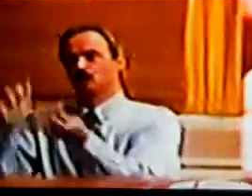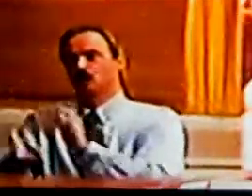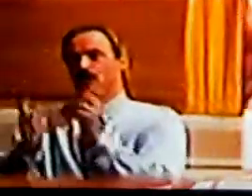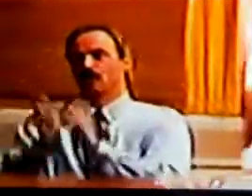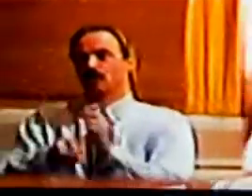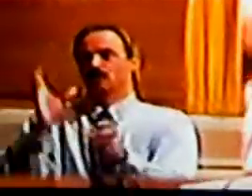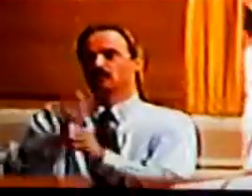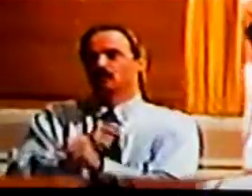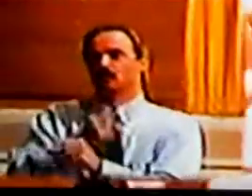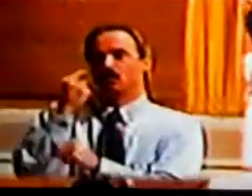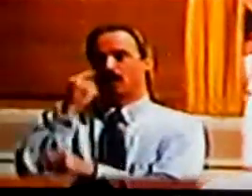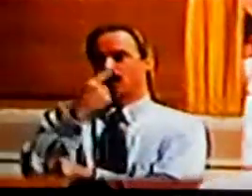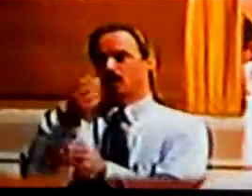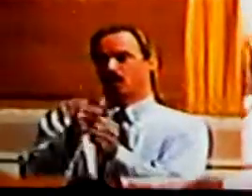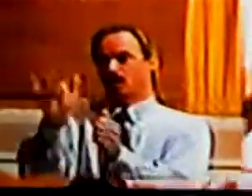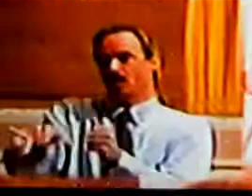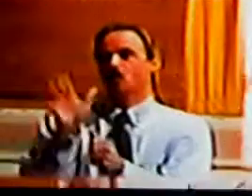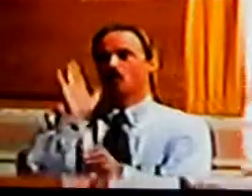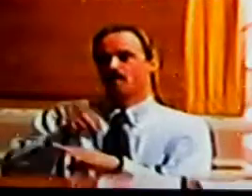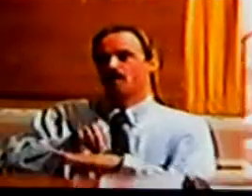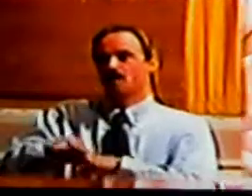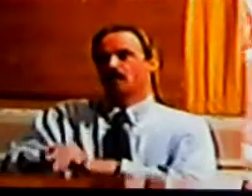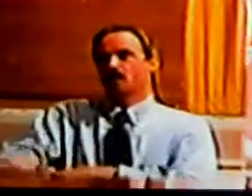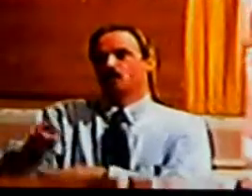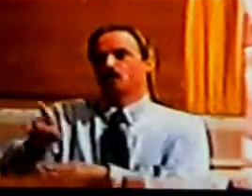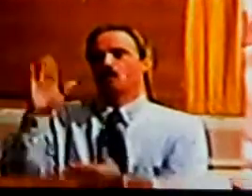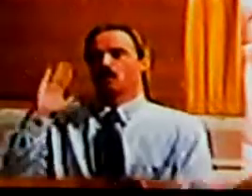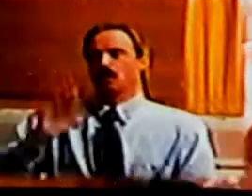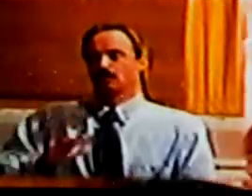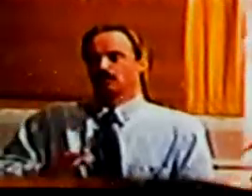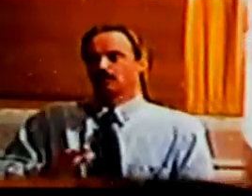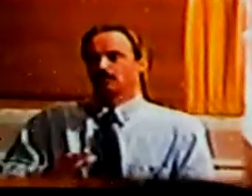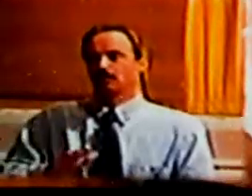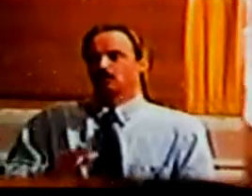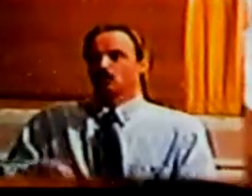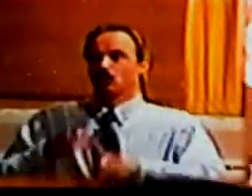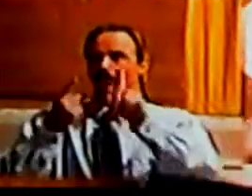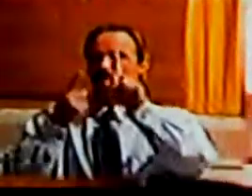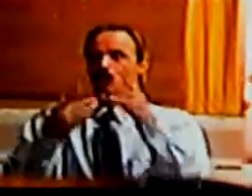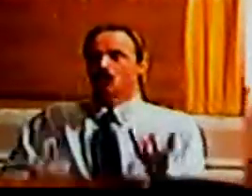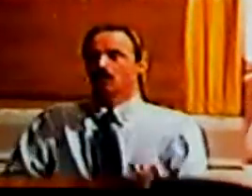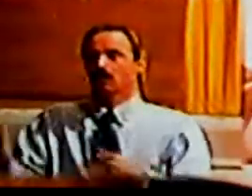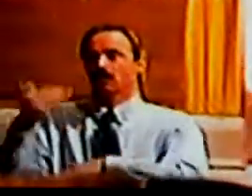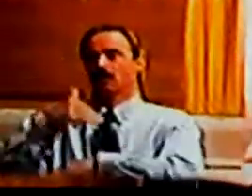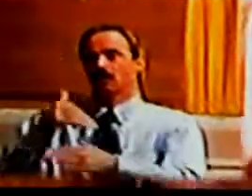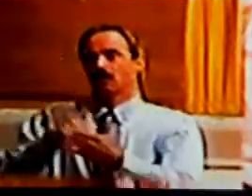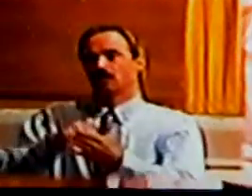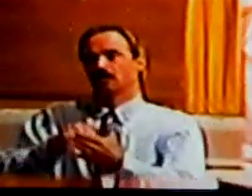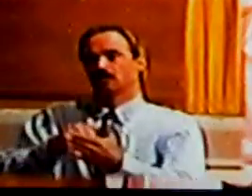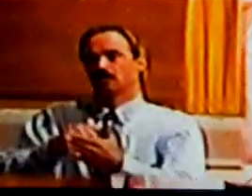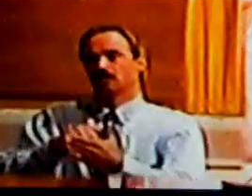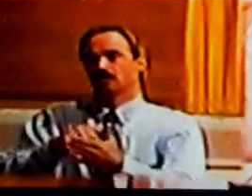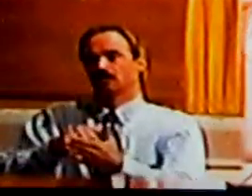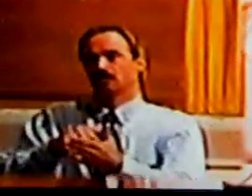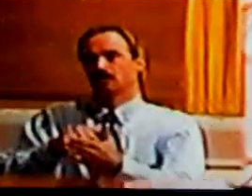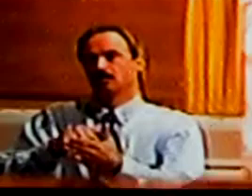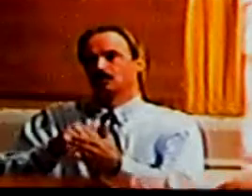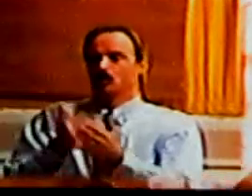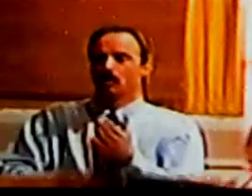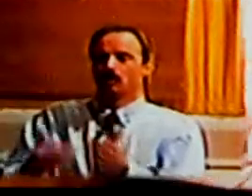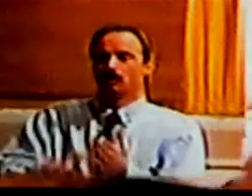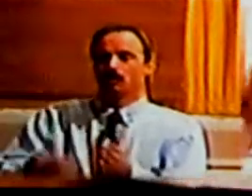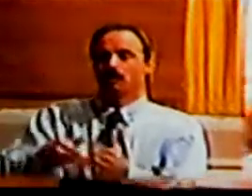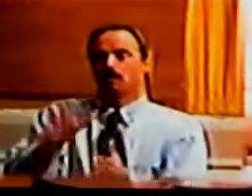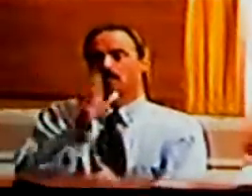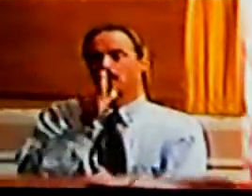with it and it will affect you less the goal here again please forgive me repetition is the mother of learning the goal is to